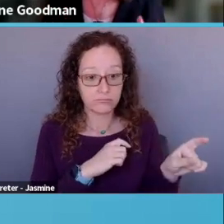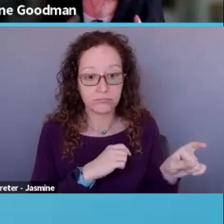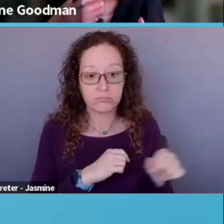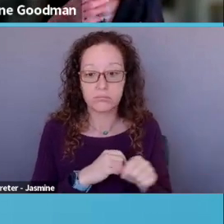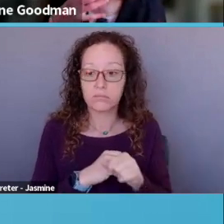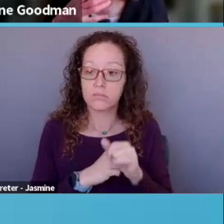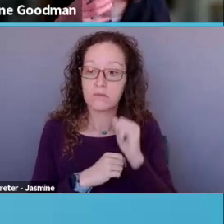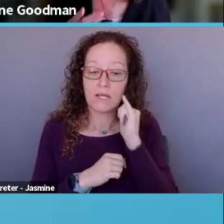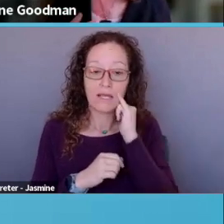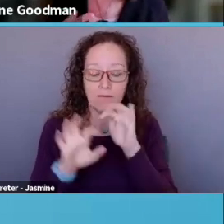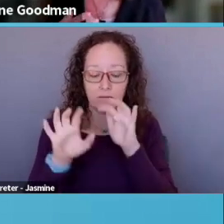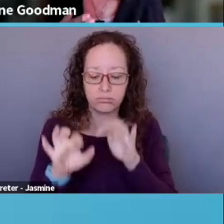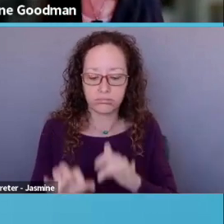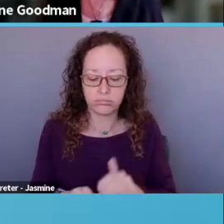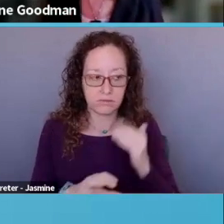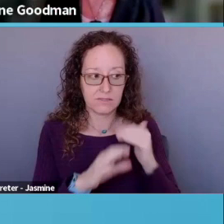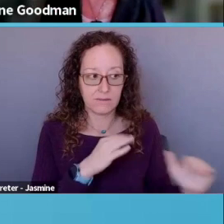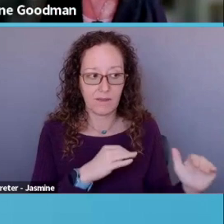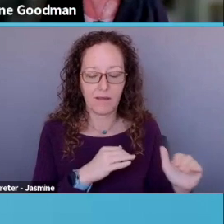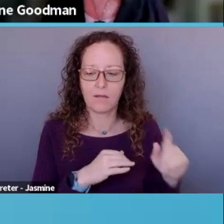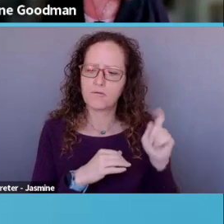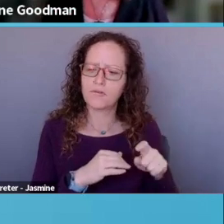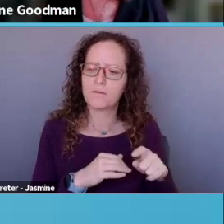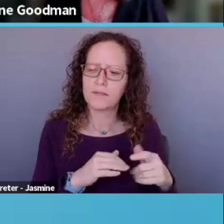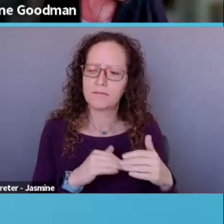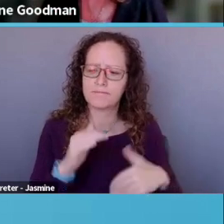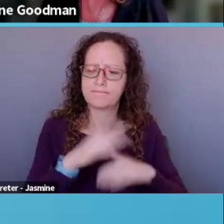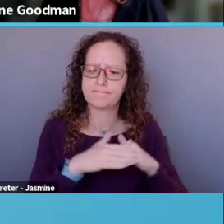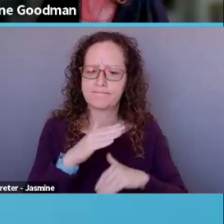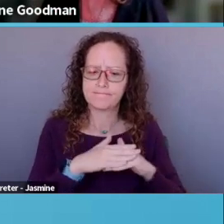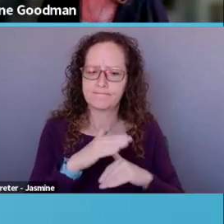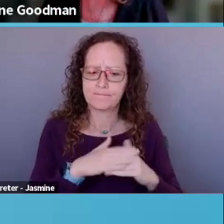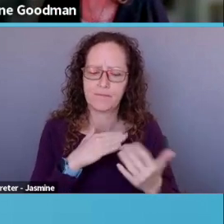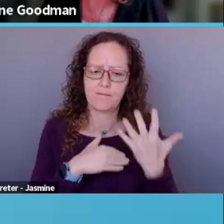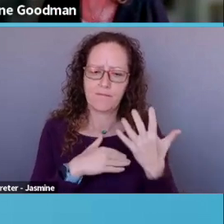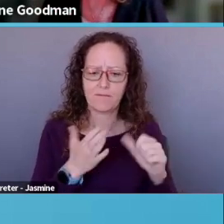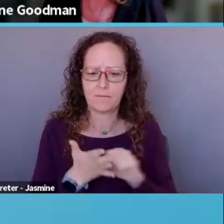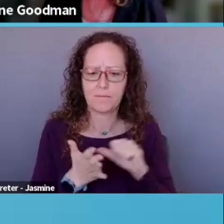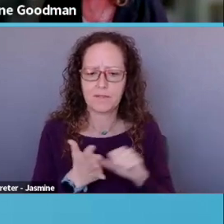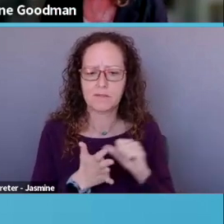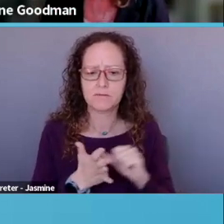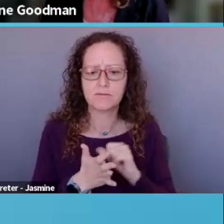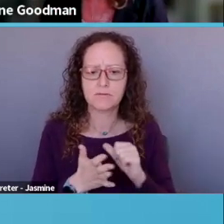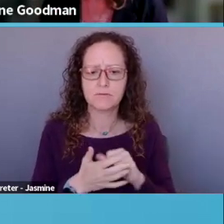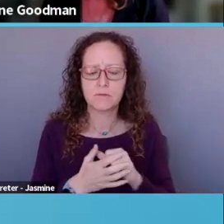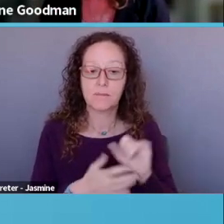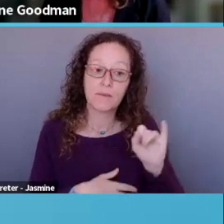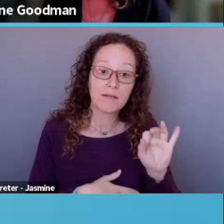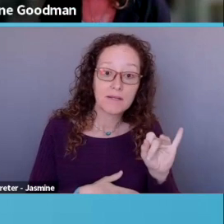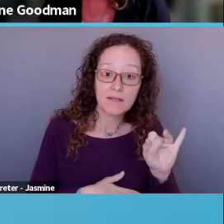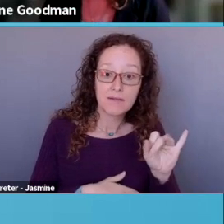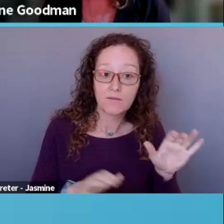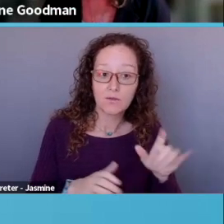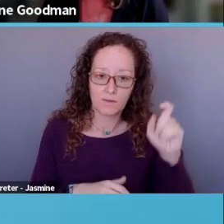email, make sure it's five pages or, uh, and, or shorter. Um, unless of course you're doing one of those